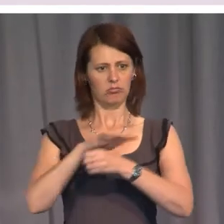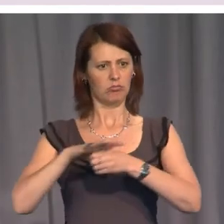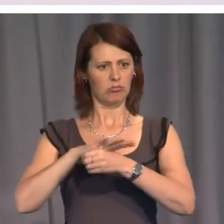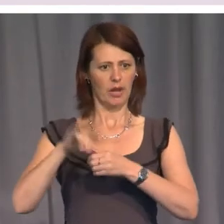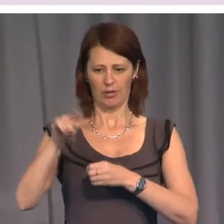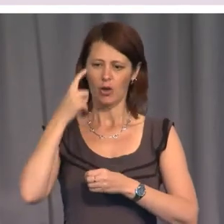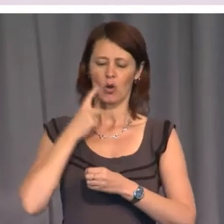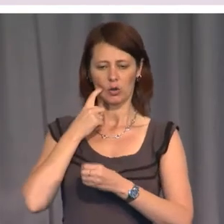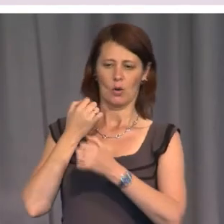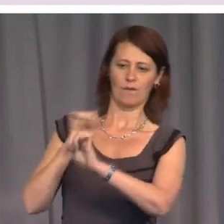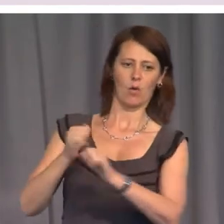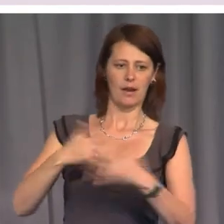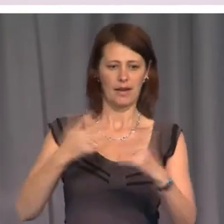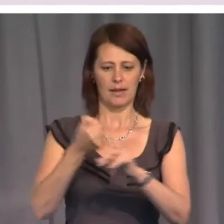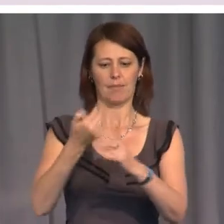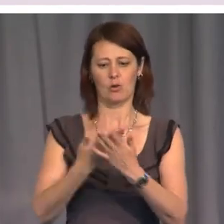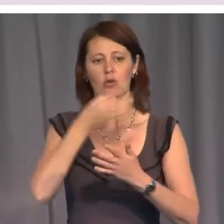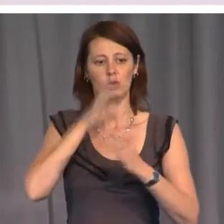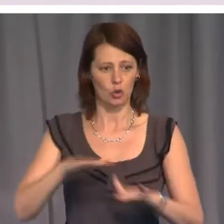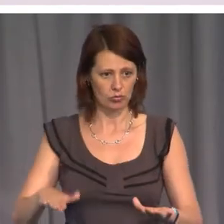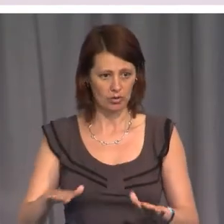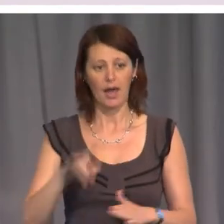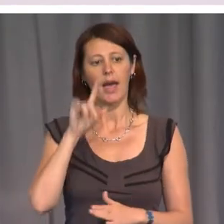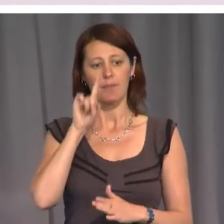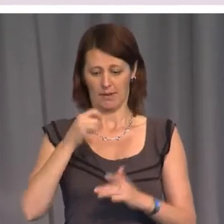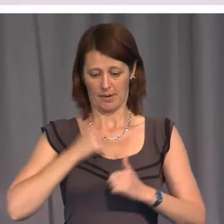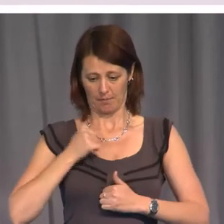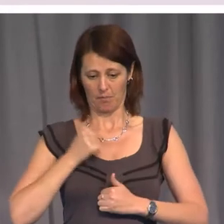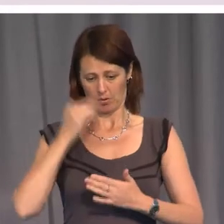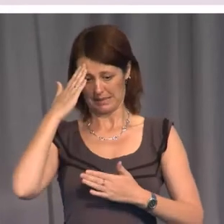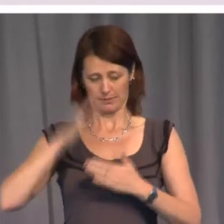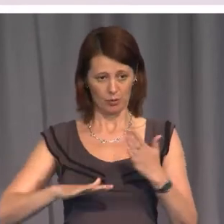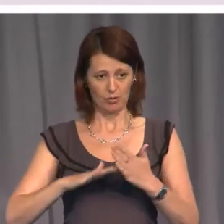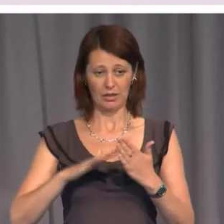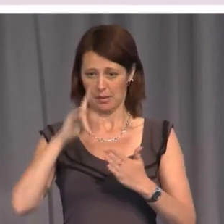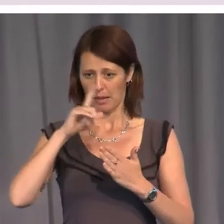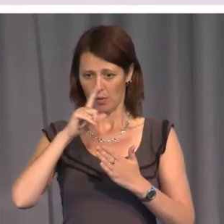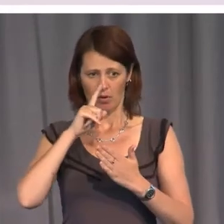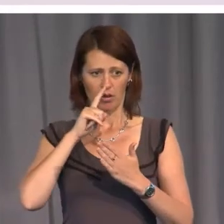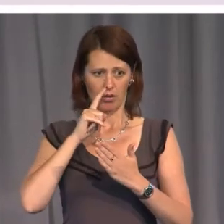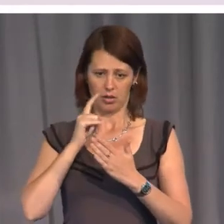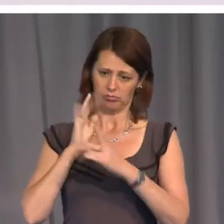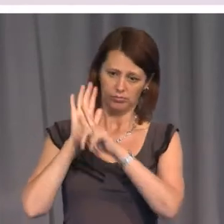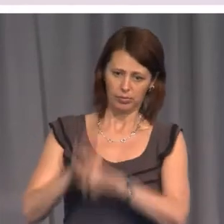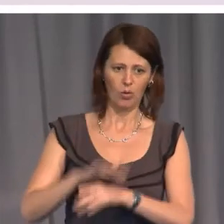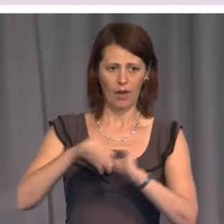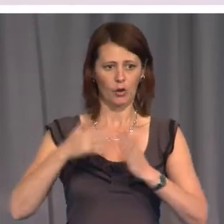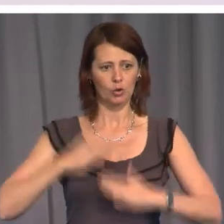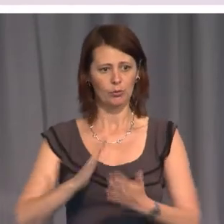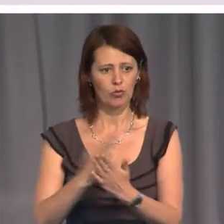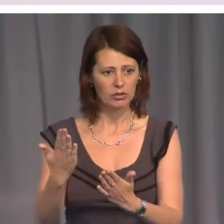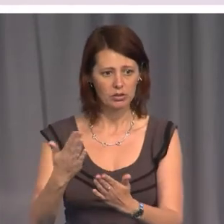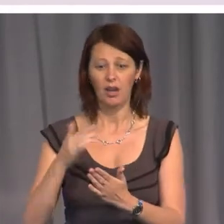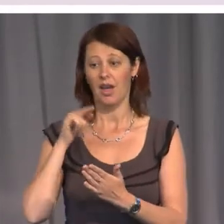any impact on children. But in my experience, human rights violators who profit from the violation are